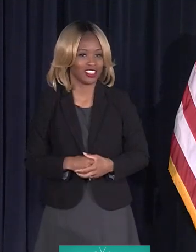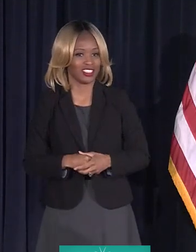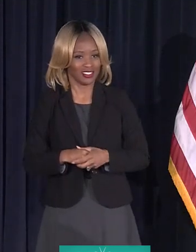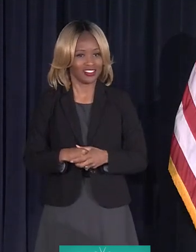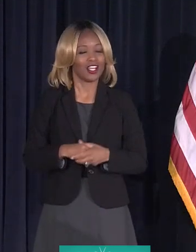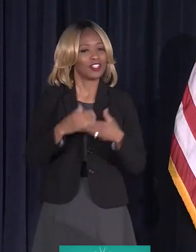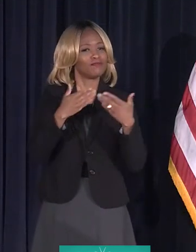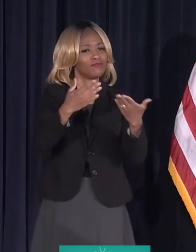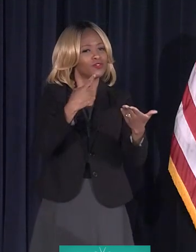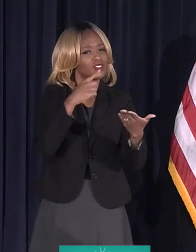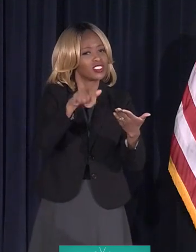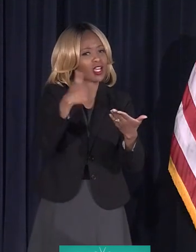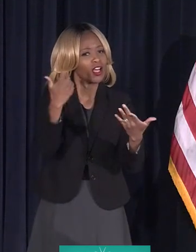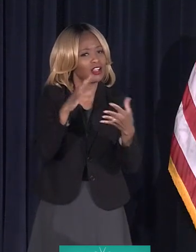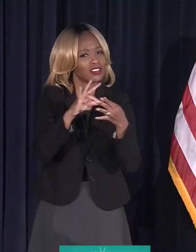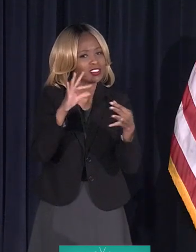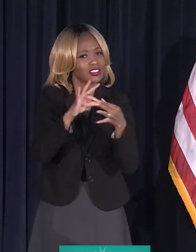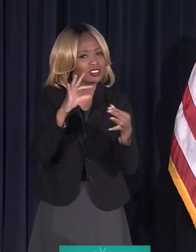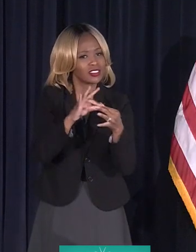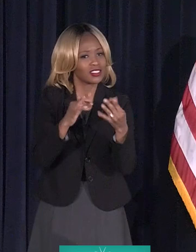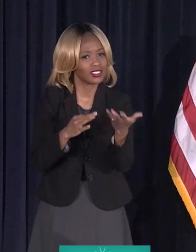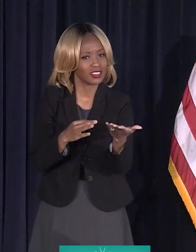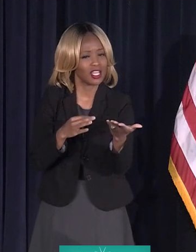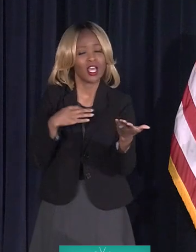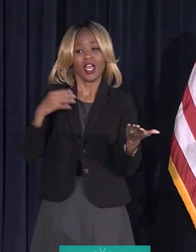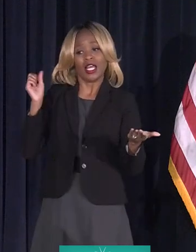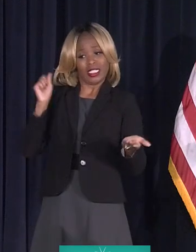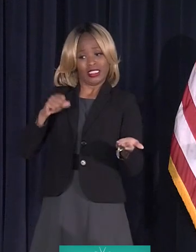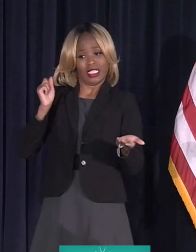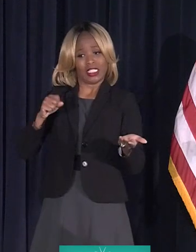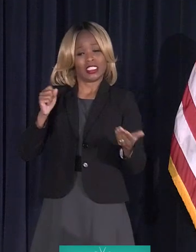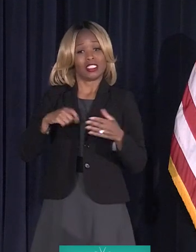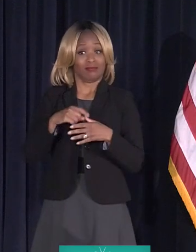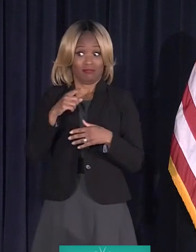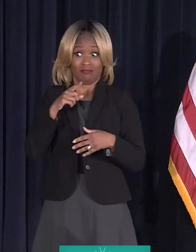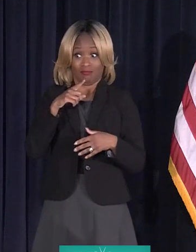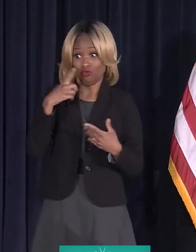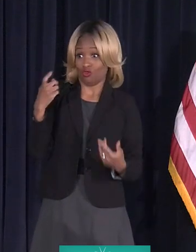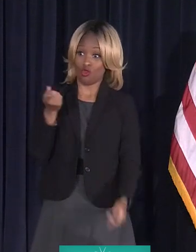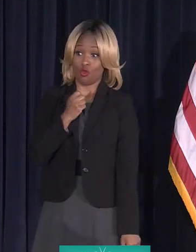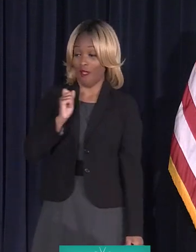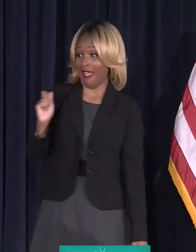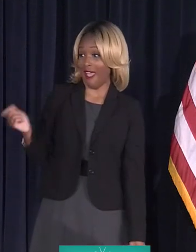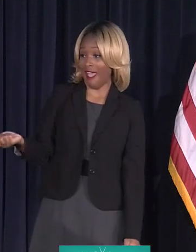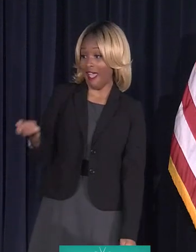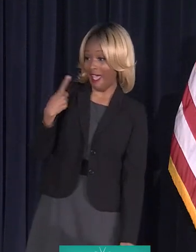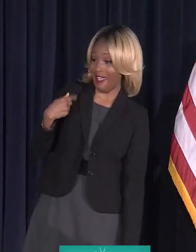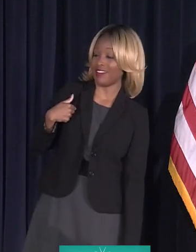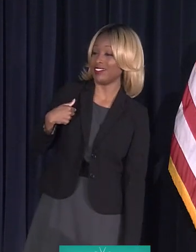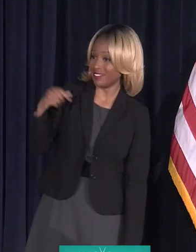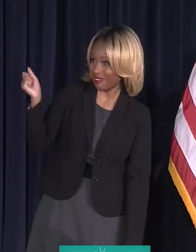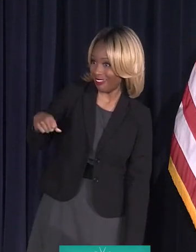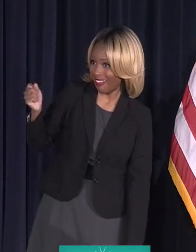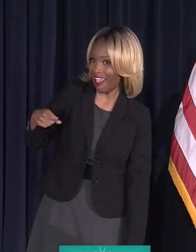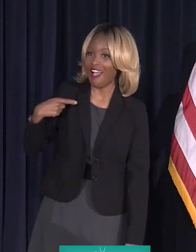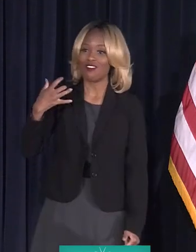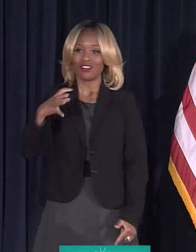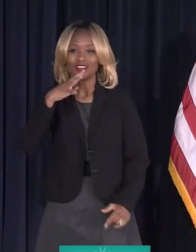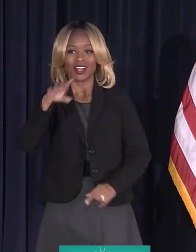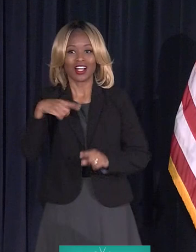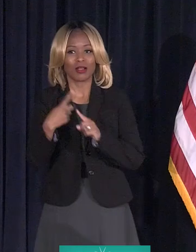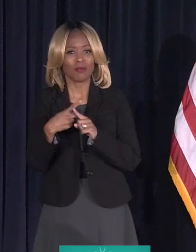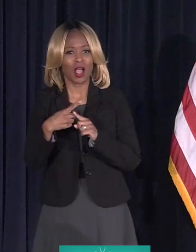Go ahead. Do you have something else you want to talk about? Yeah. Since you asked. I want to talk about these